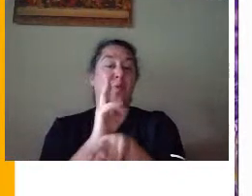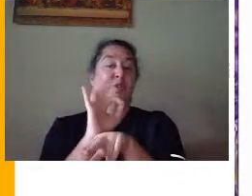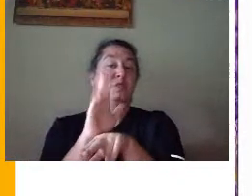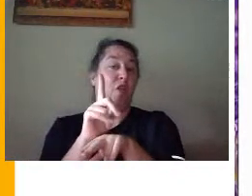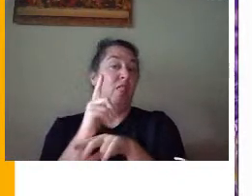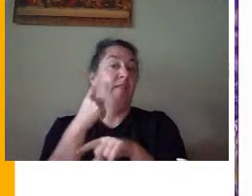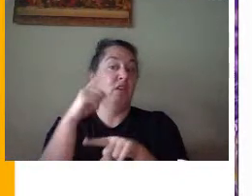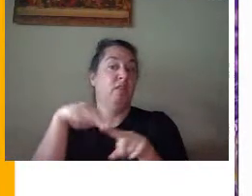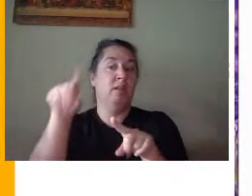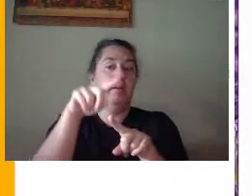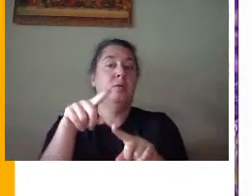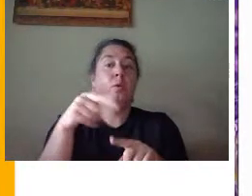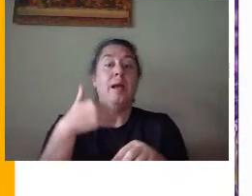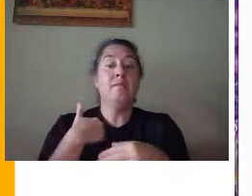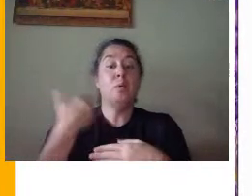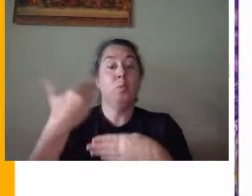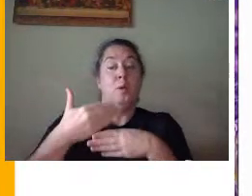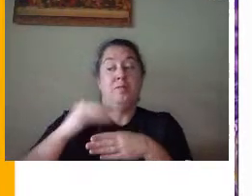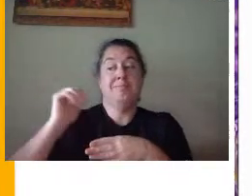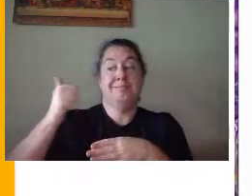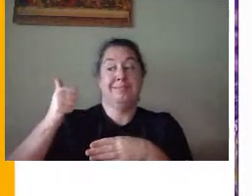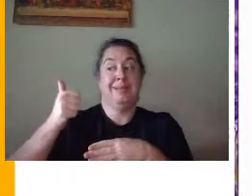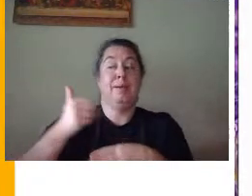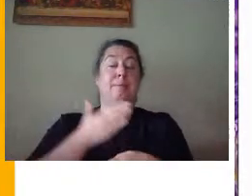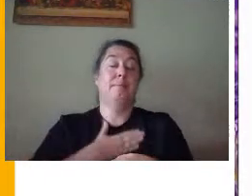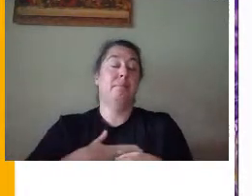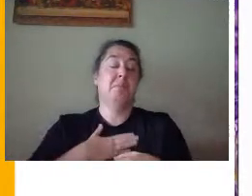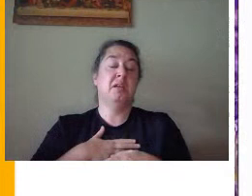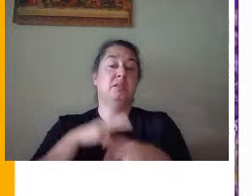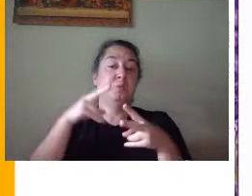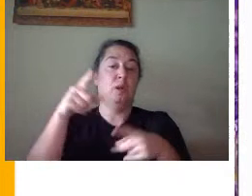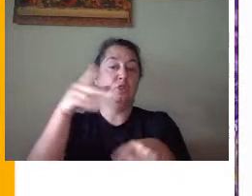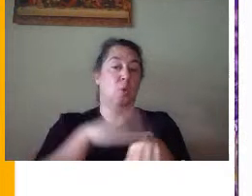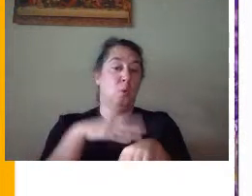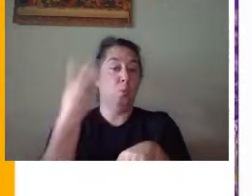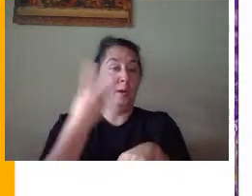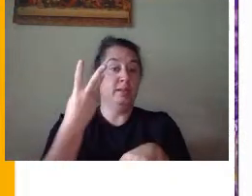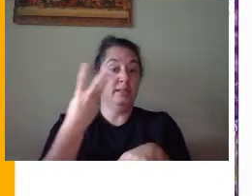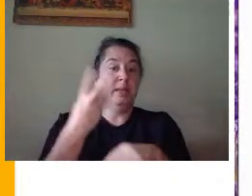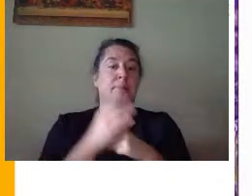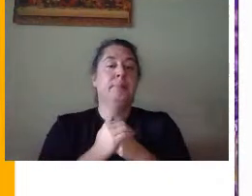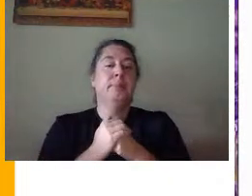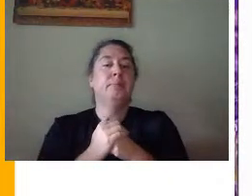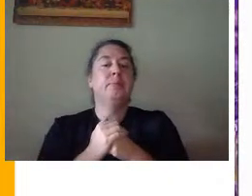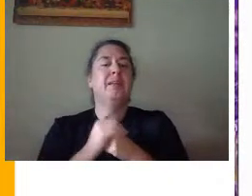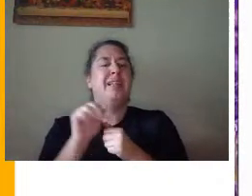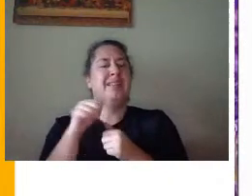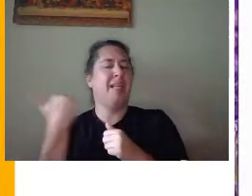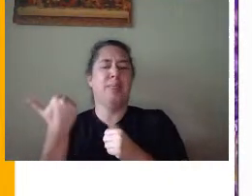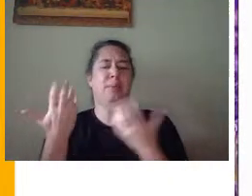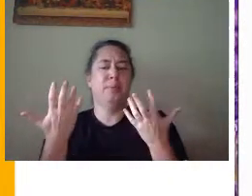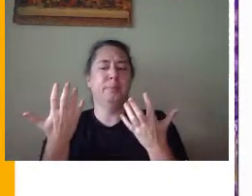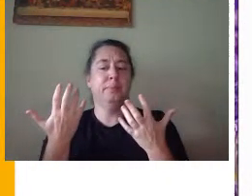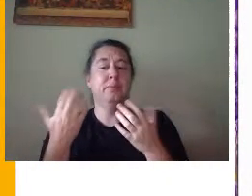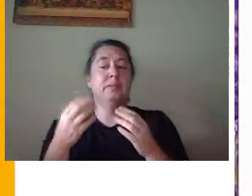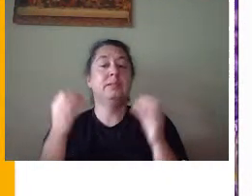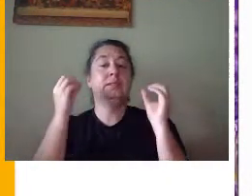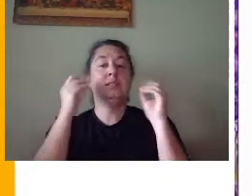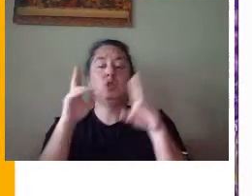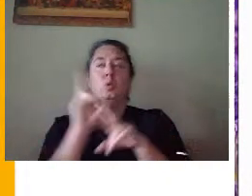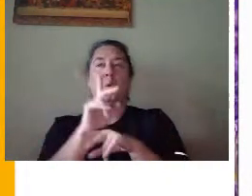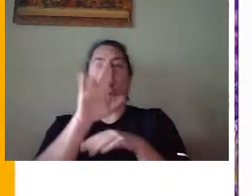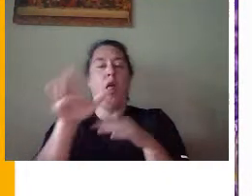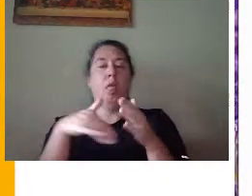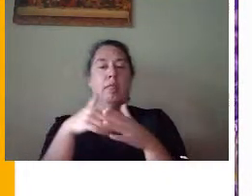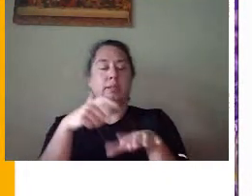if you have a Windows 10 device, definitely tune in to her on Wednesday. Another one, teachers use this all the